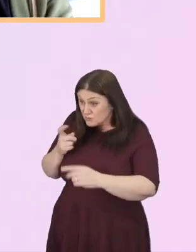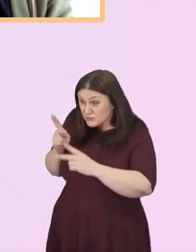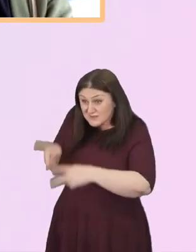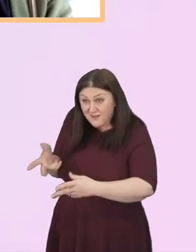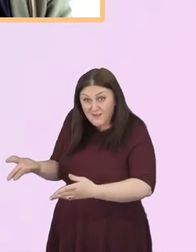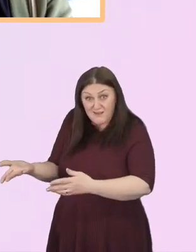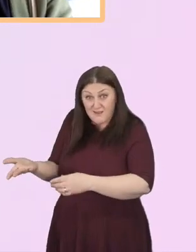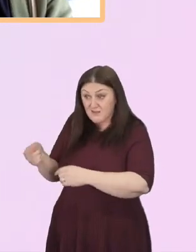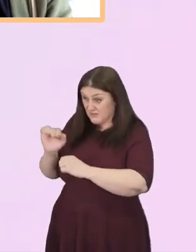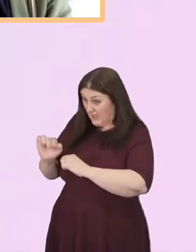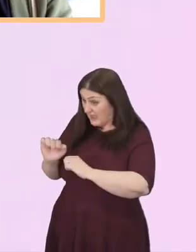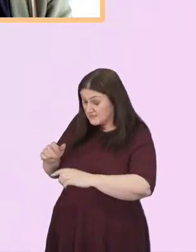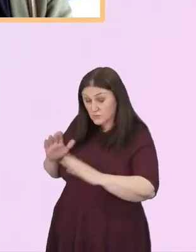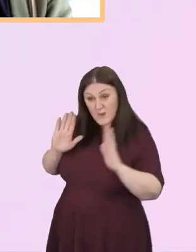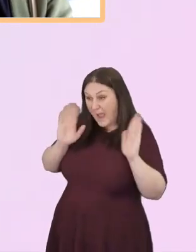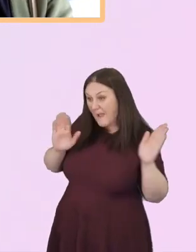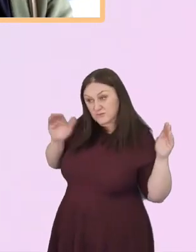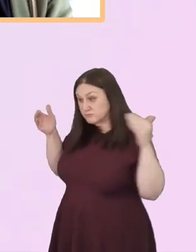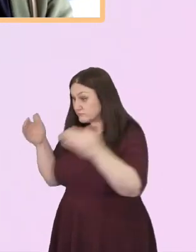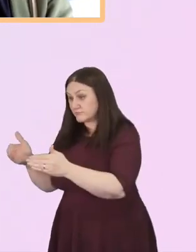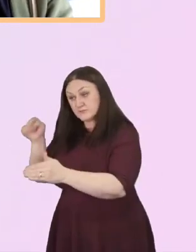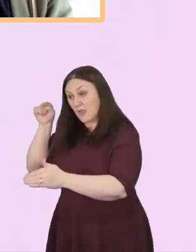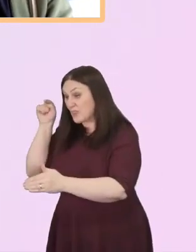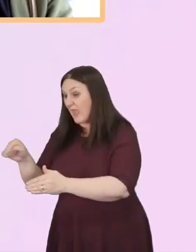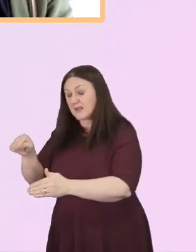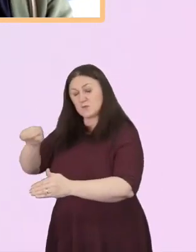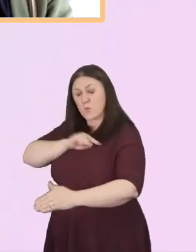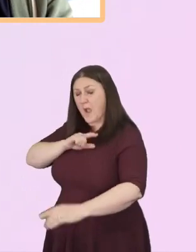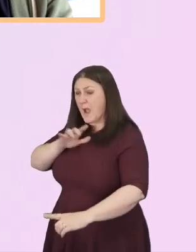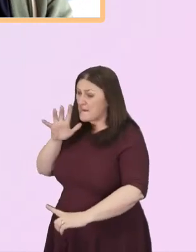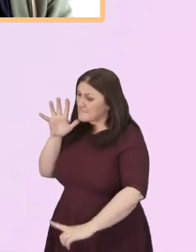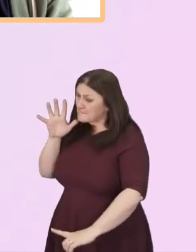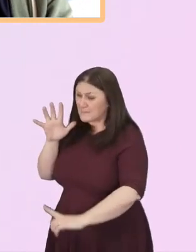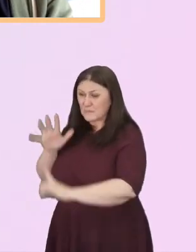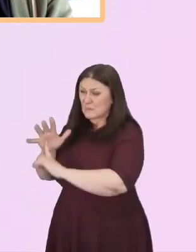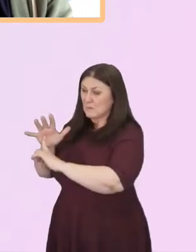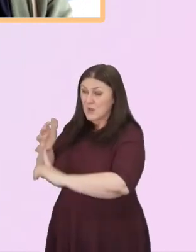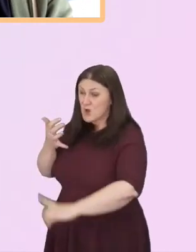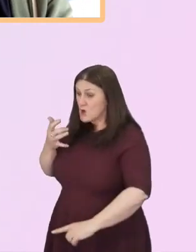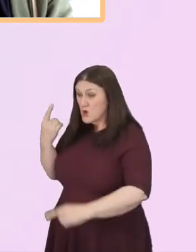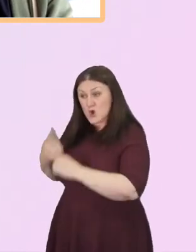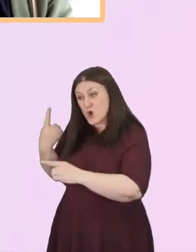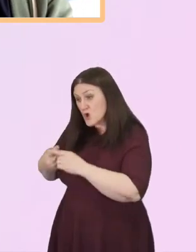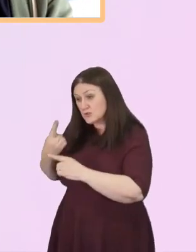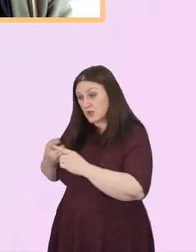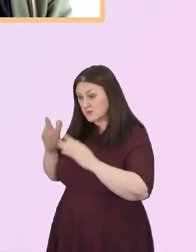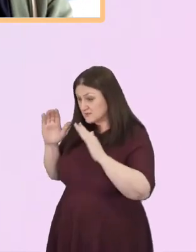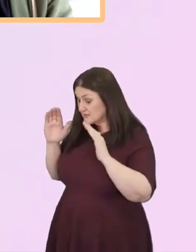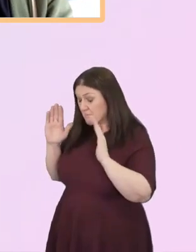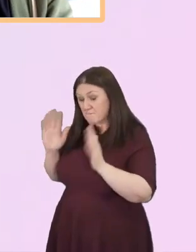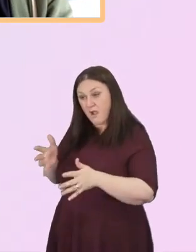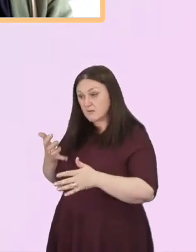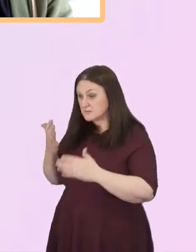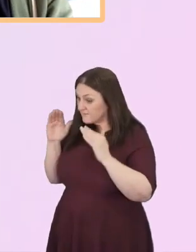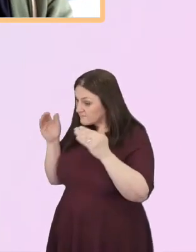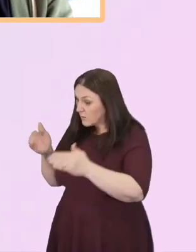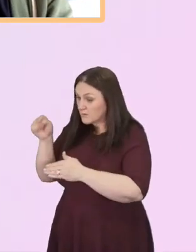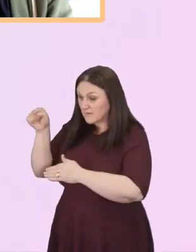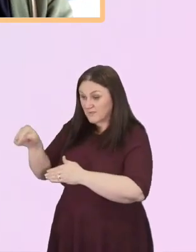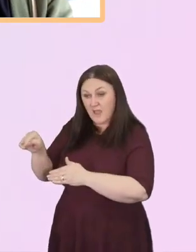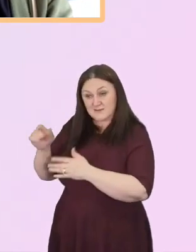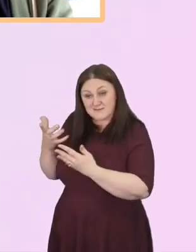the most significant at this moment. And when we focus on it, and we focus with care on